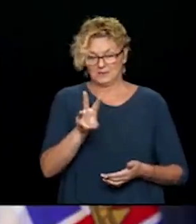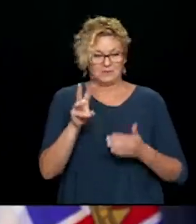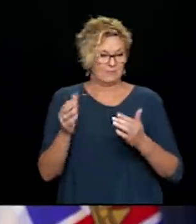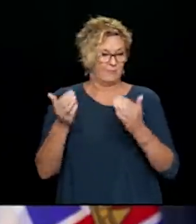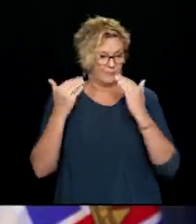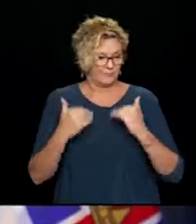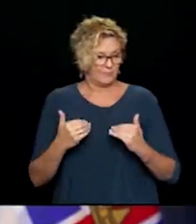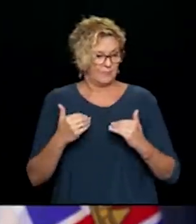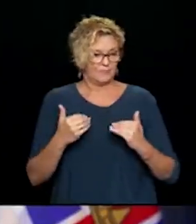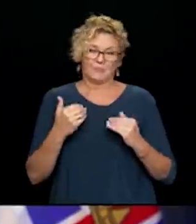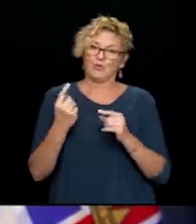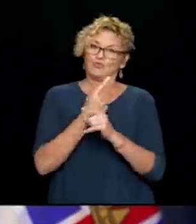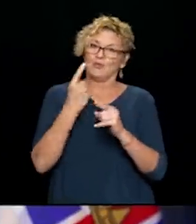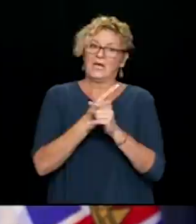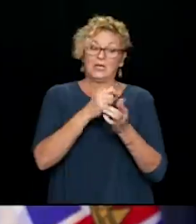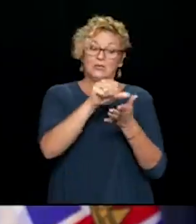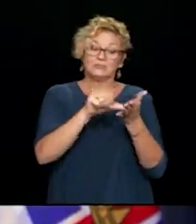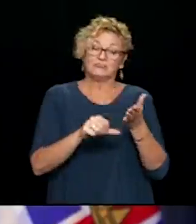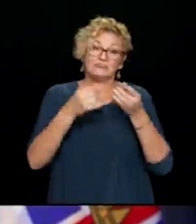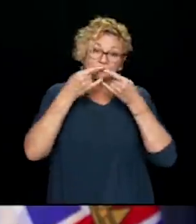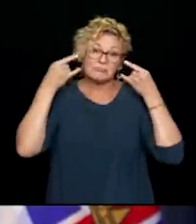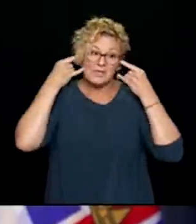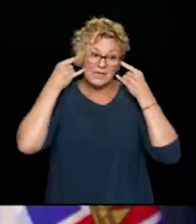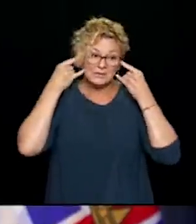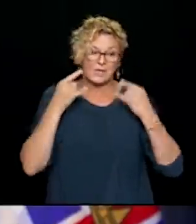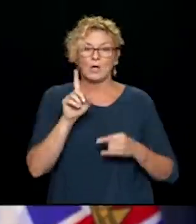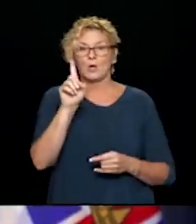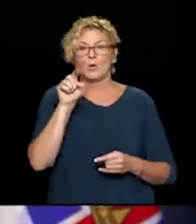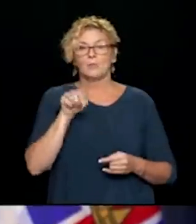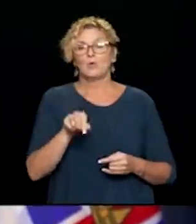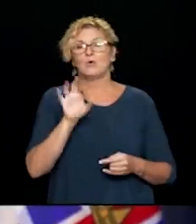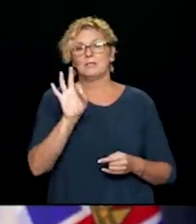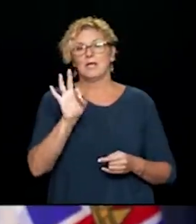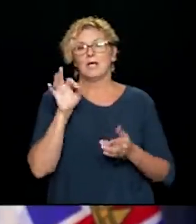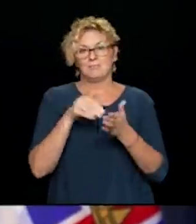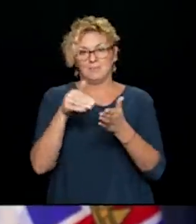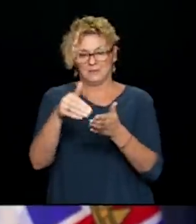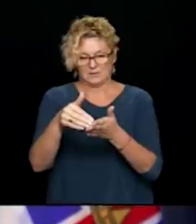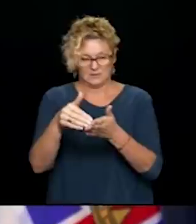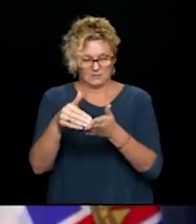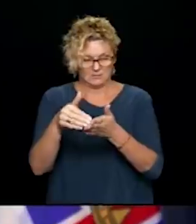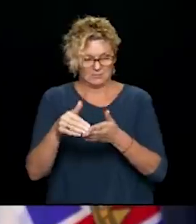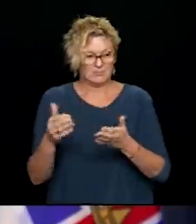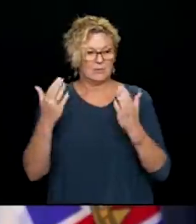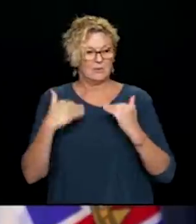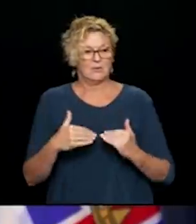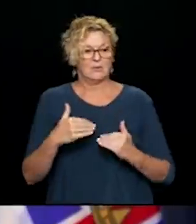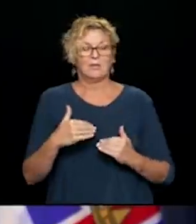received the following 91,766 N95 or equivalent respirators, 1